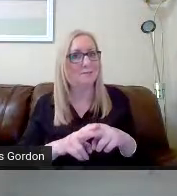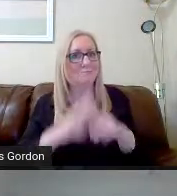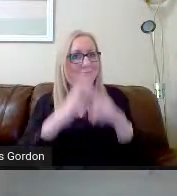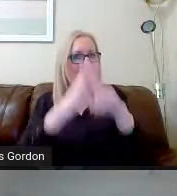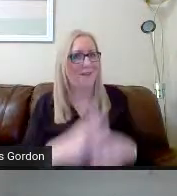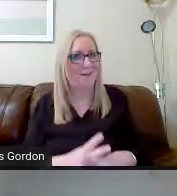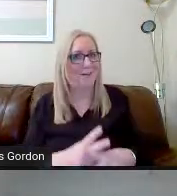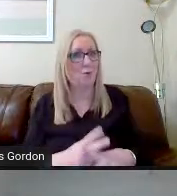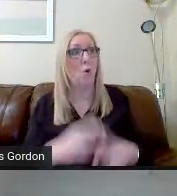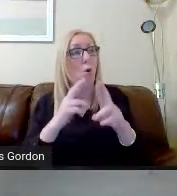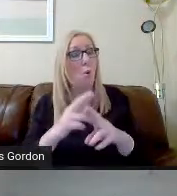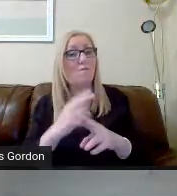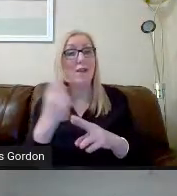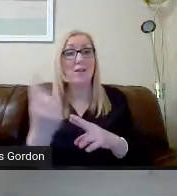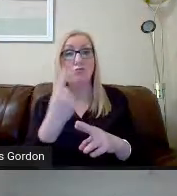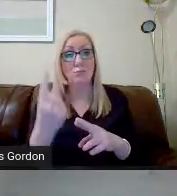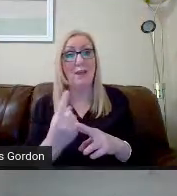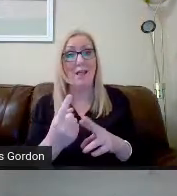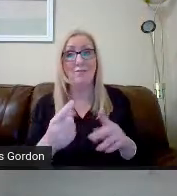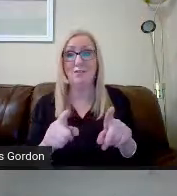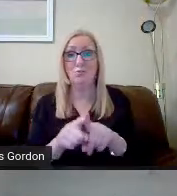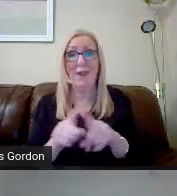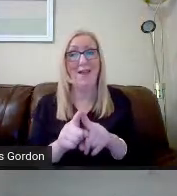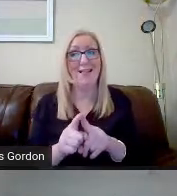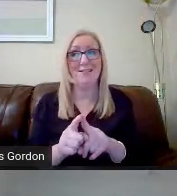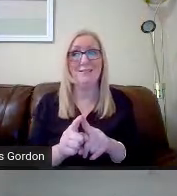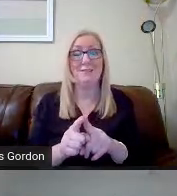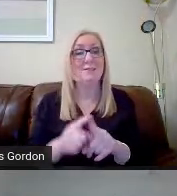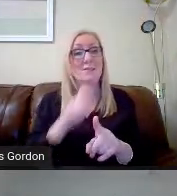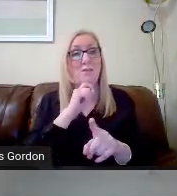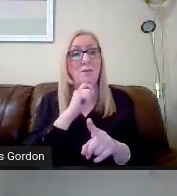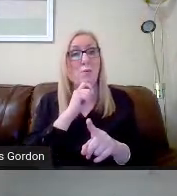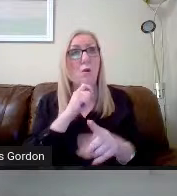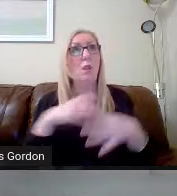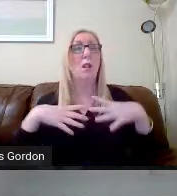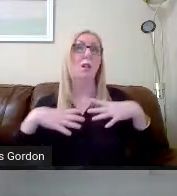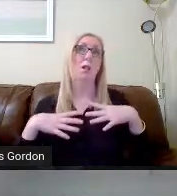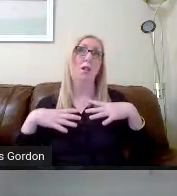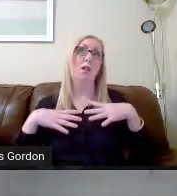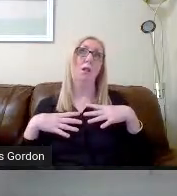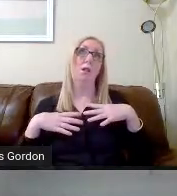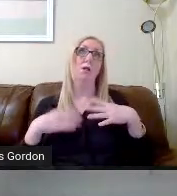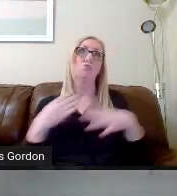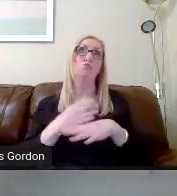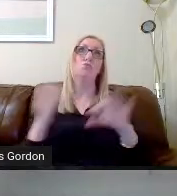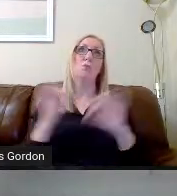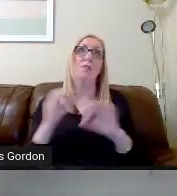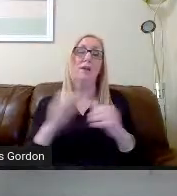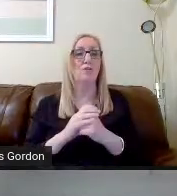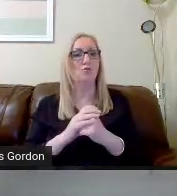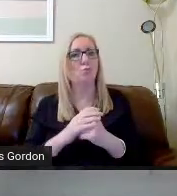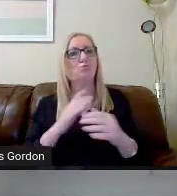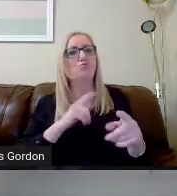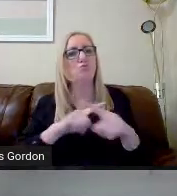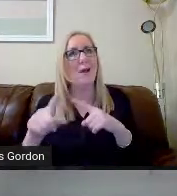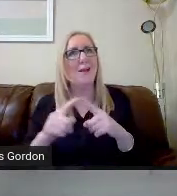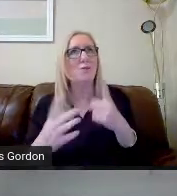expectation is that, you know, you would sit back and take it easy and you'll strive to achieve your best.